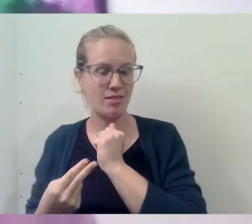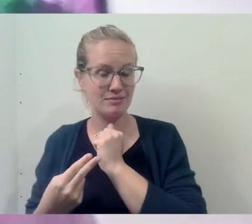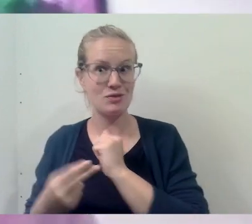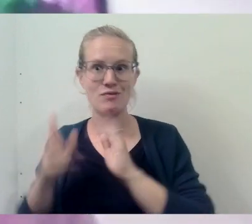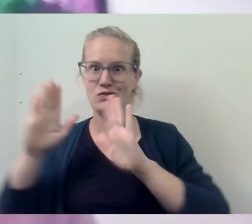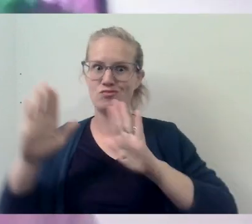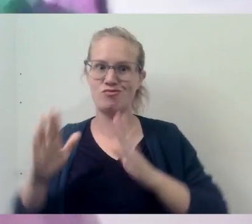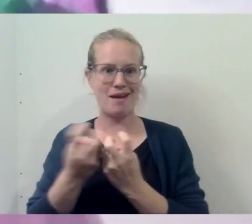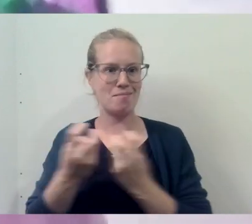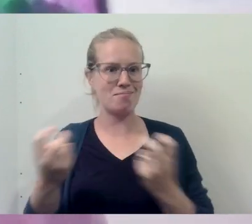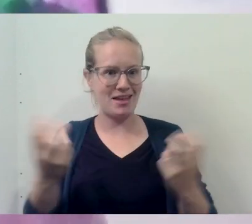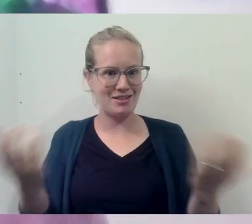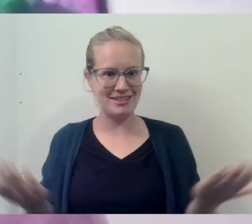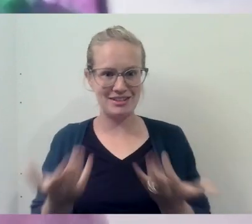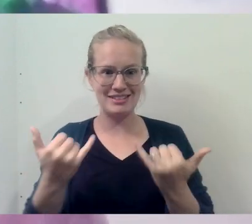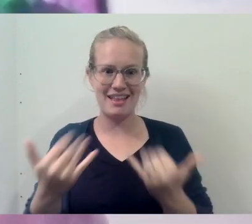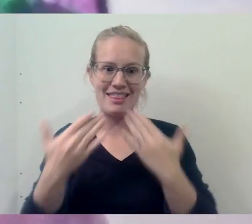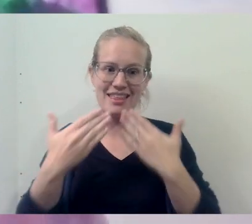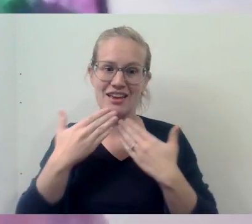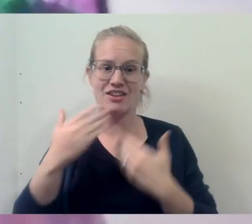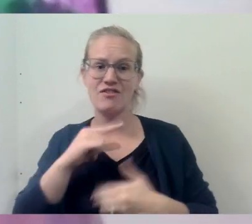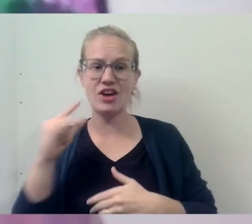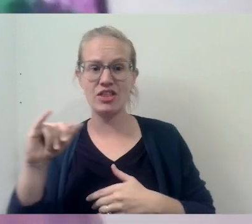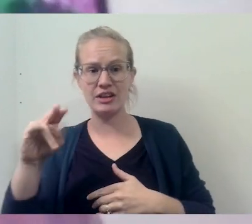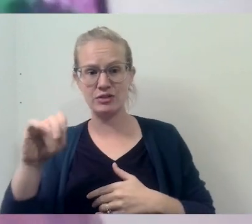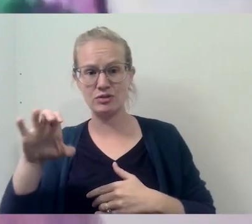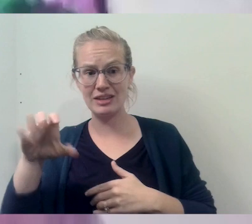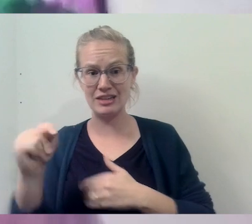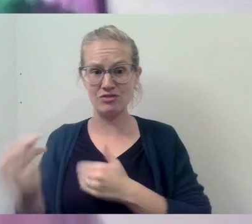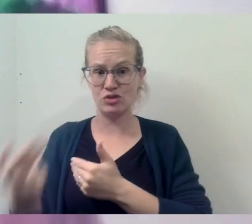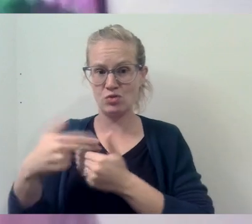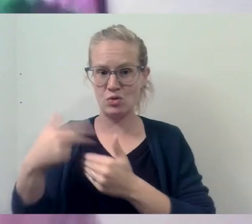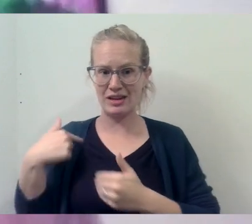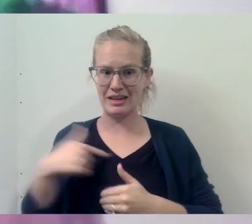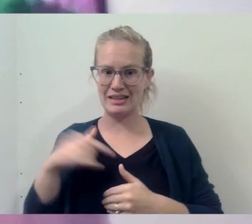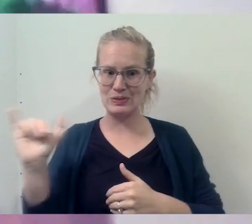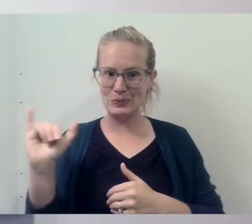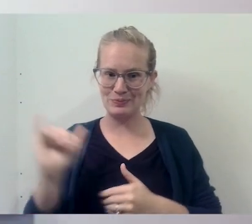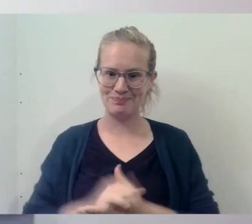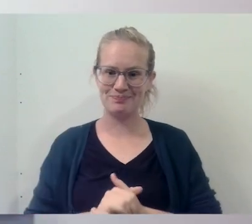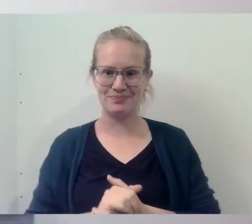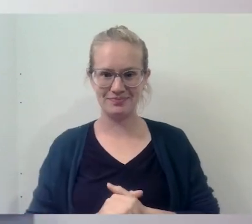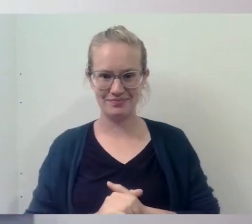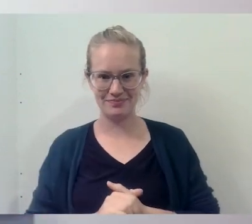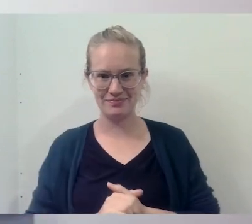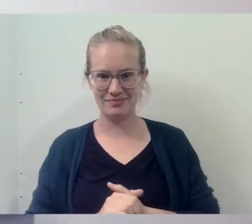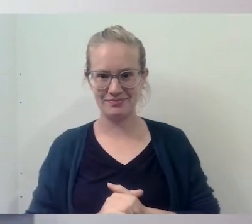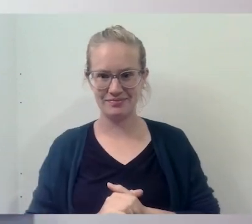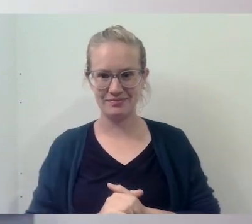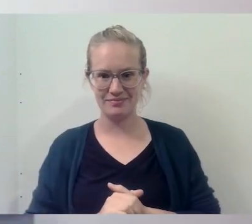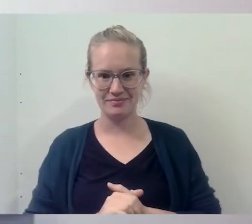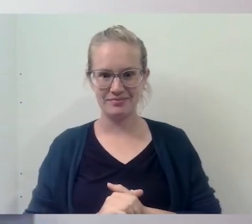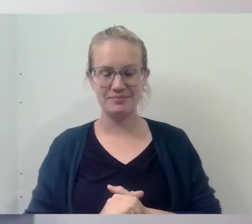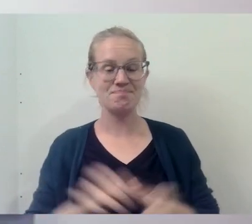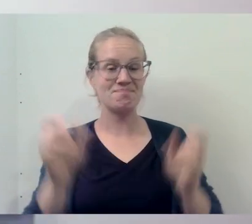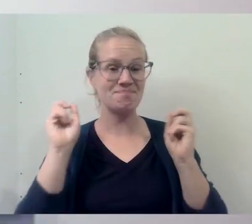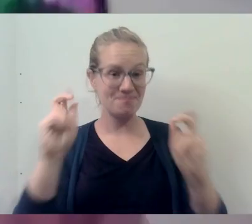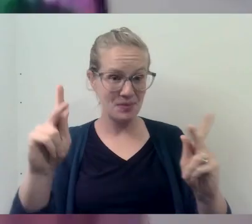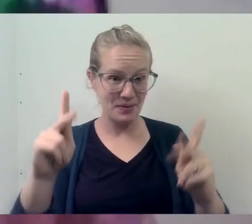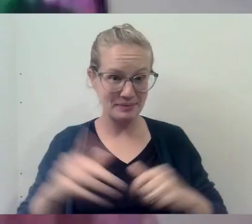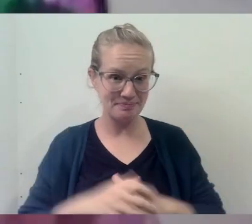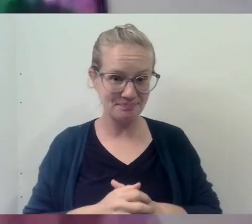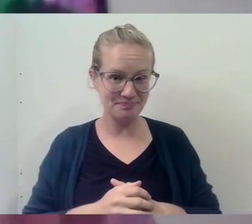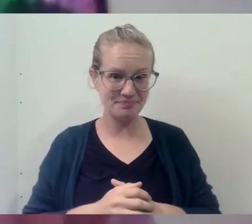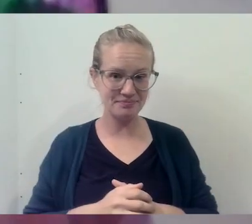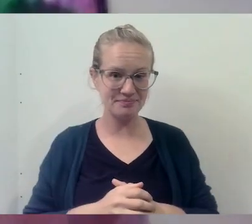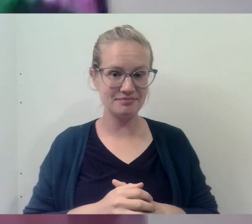have a great panel here. Thank you, Father Innocent, for joining us as well. Welcome. All right. So